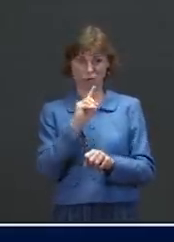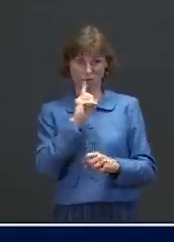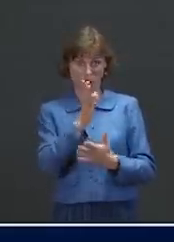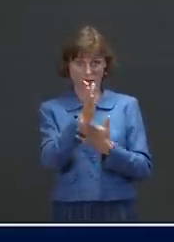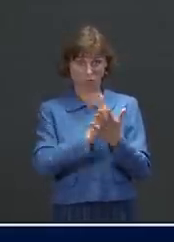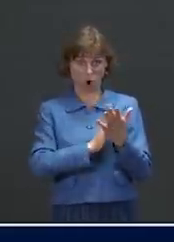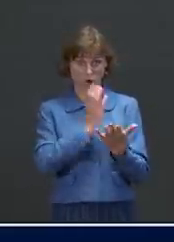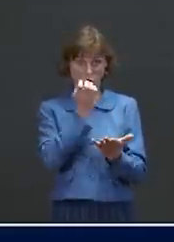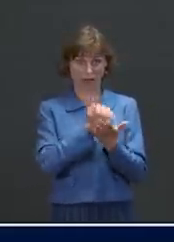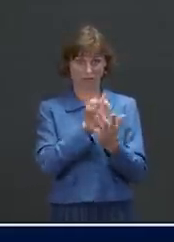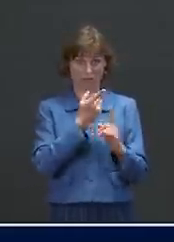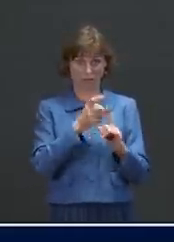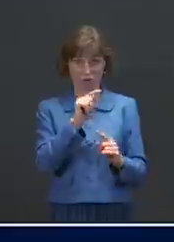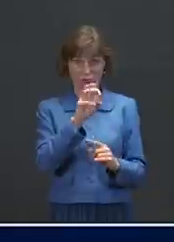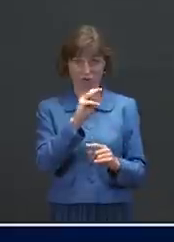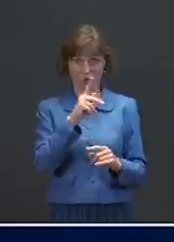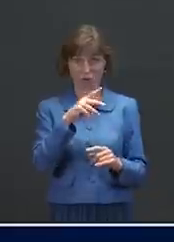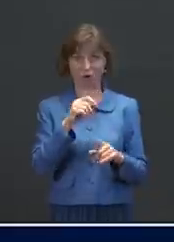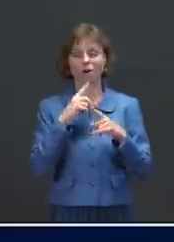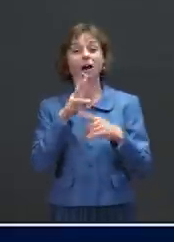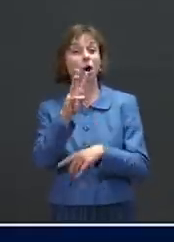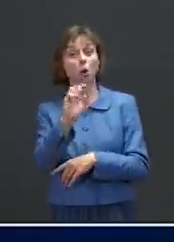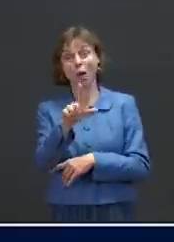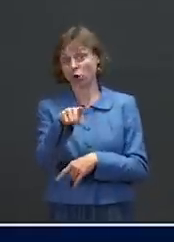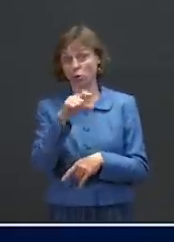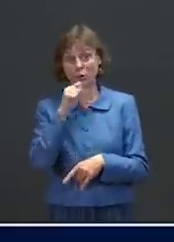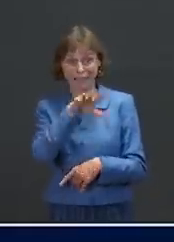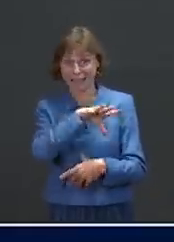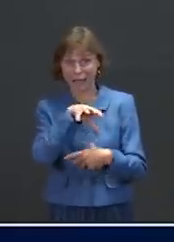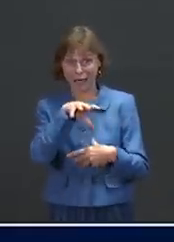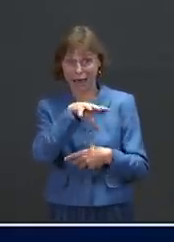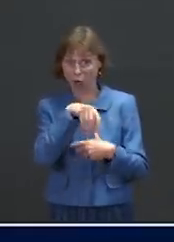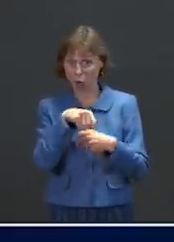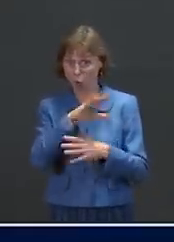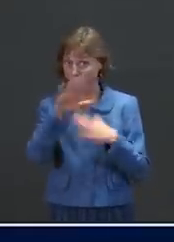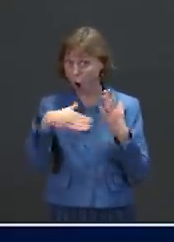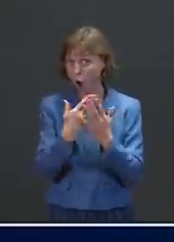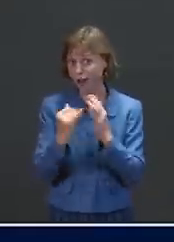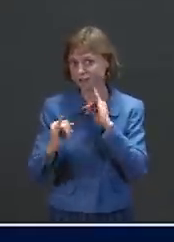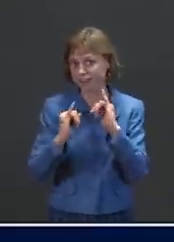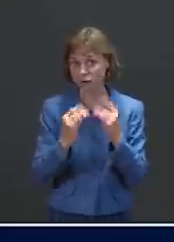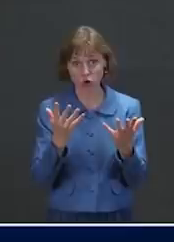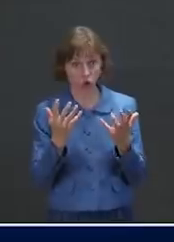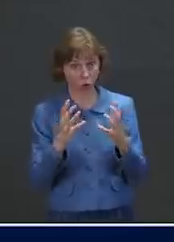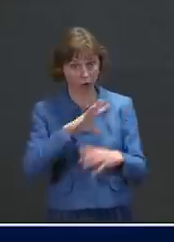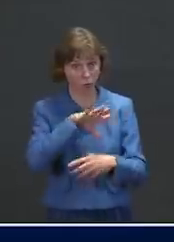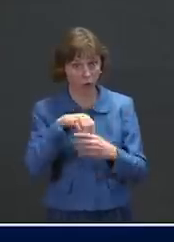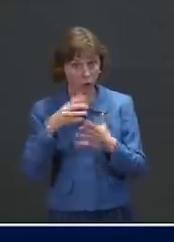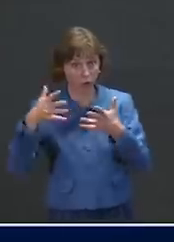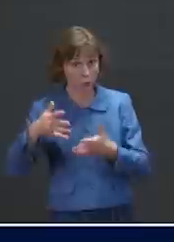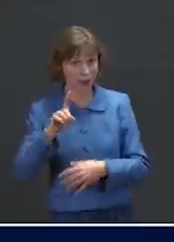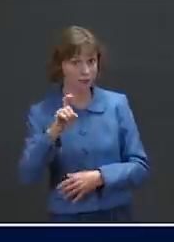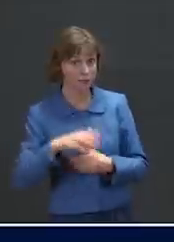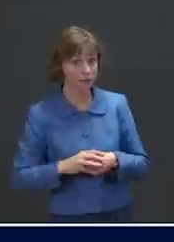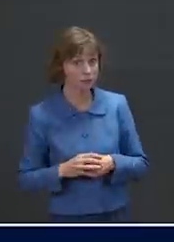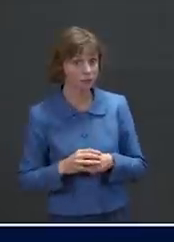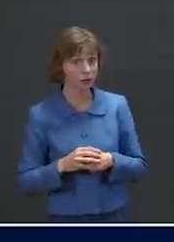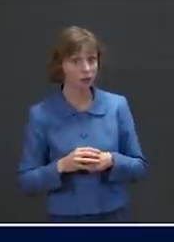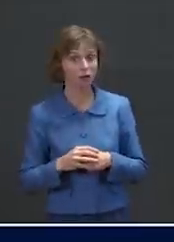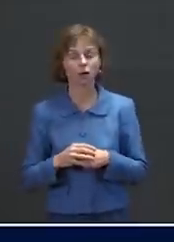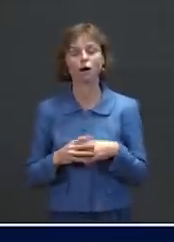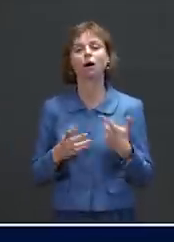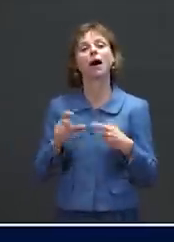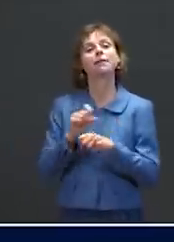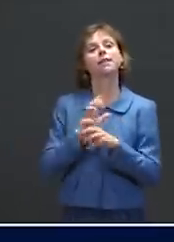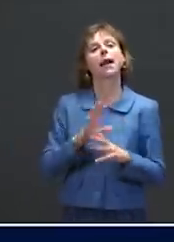from Richard Trumka. Well, you didn't include all of his interview. Would you like to include the rest? The The So how about this? The Laborers International